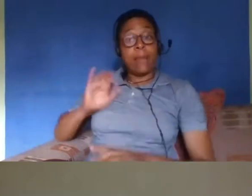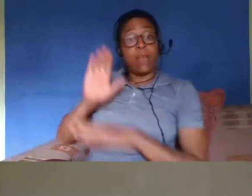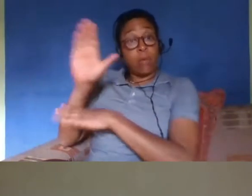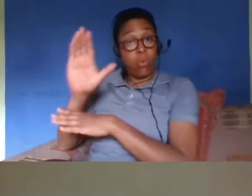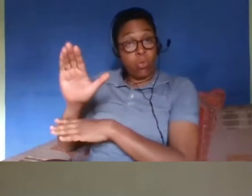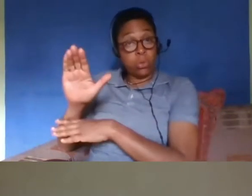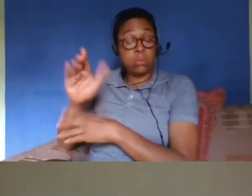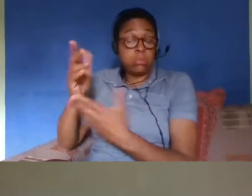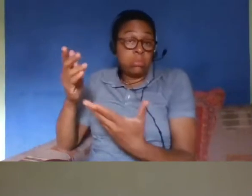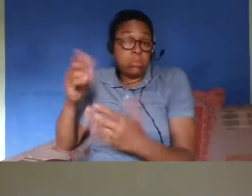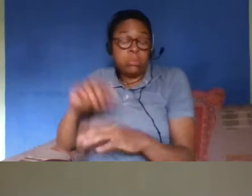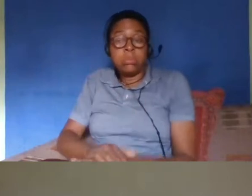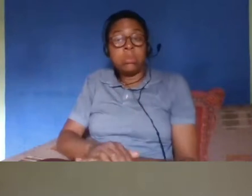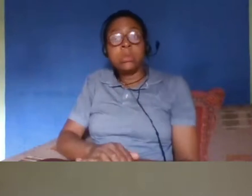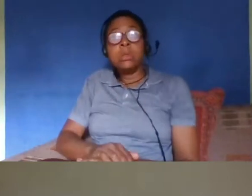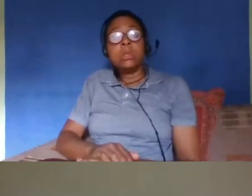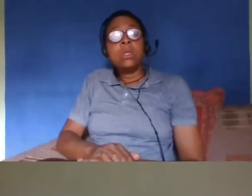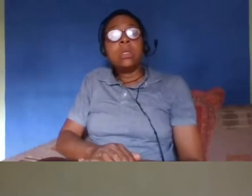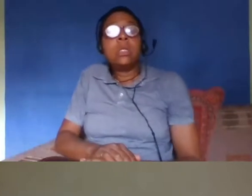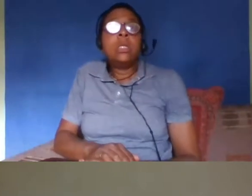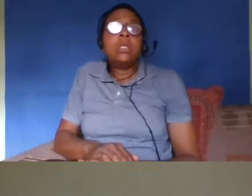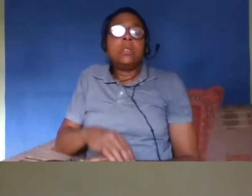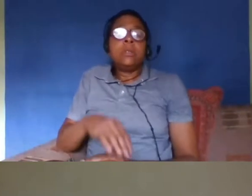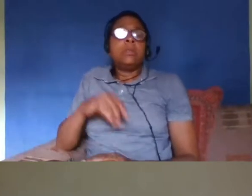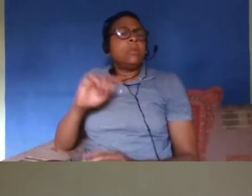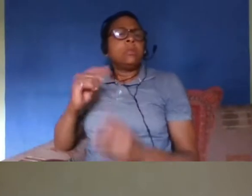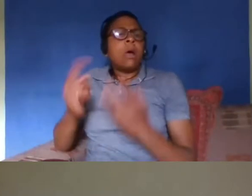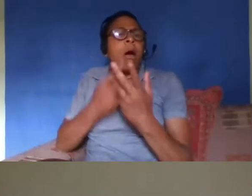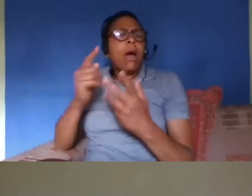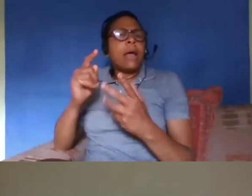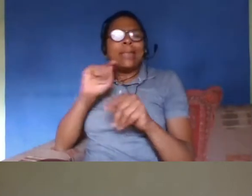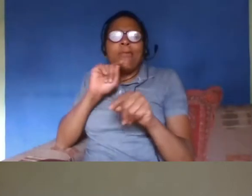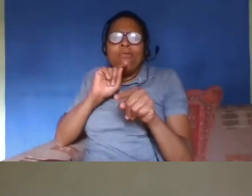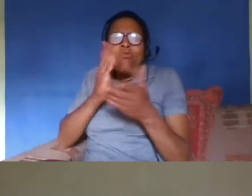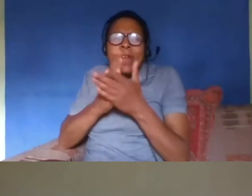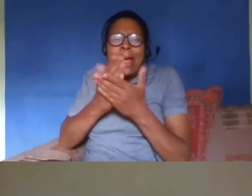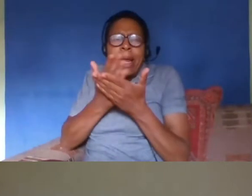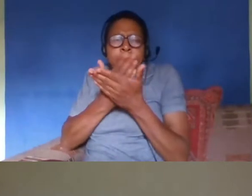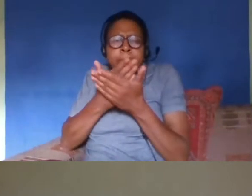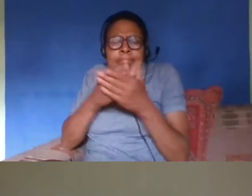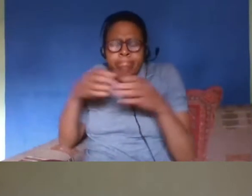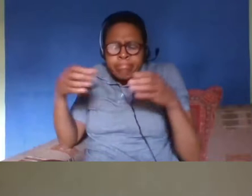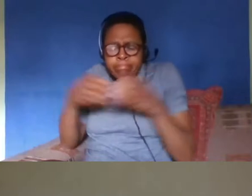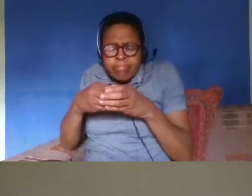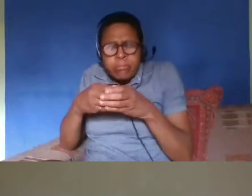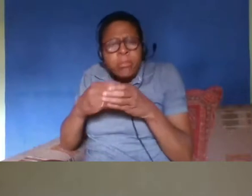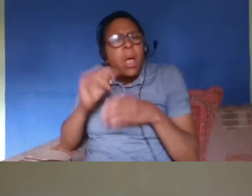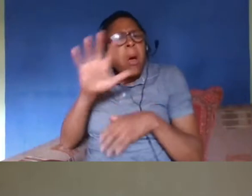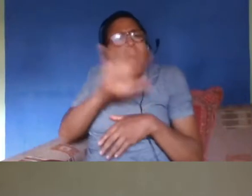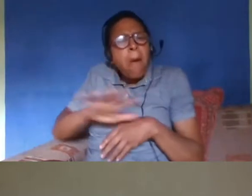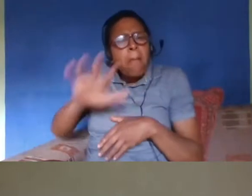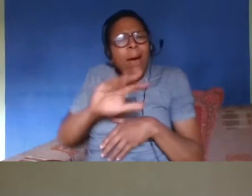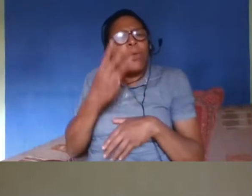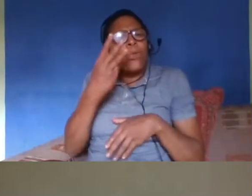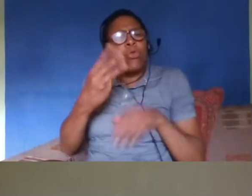else can acquire nobody else can become a british national overseas so it's a defined group about three million people um and they're